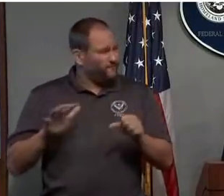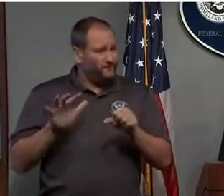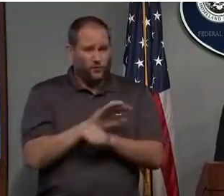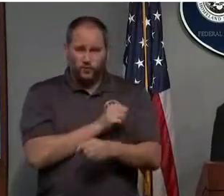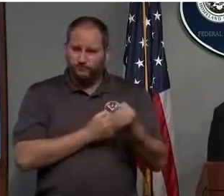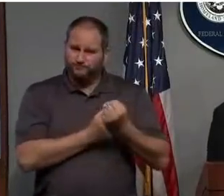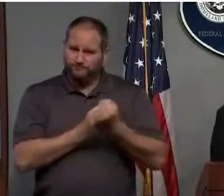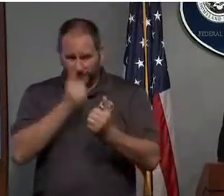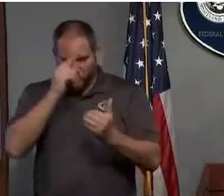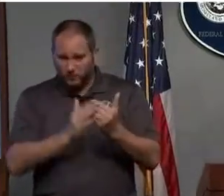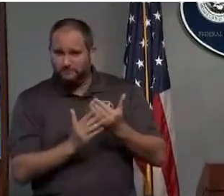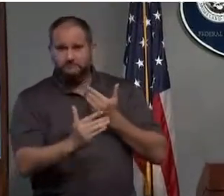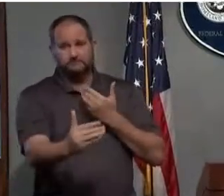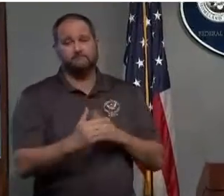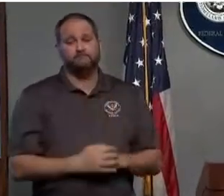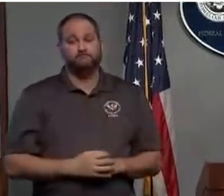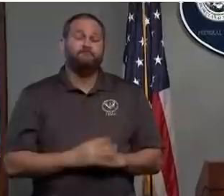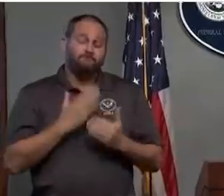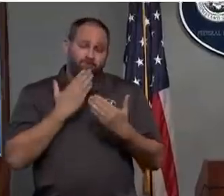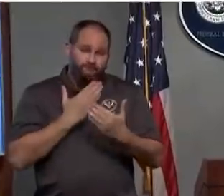And thank you. Thank you.